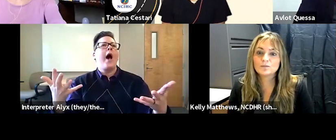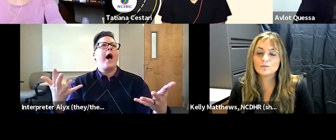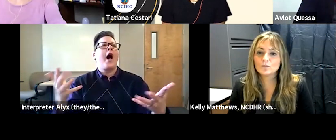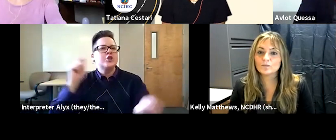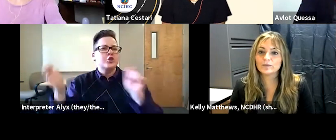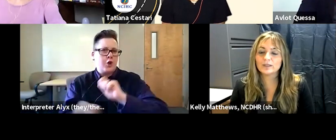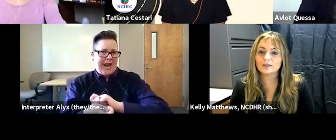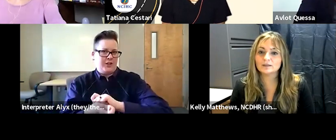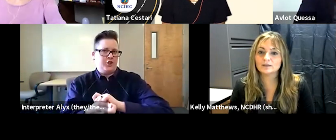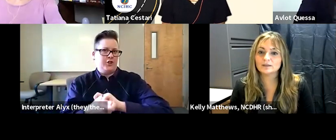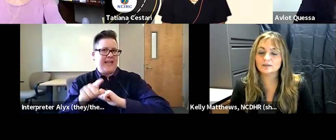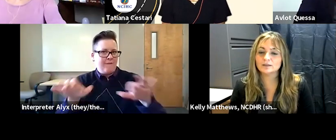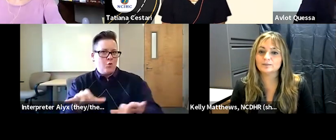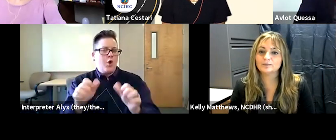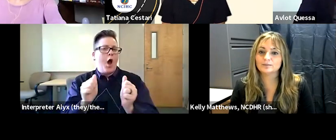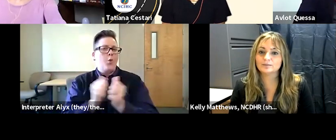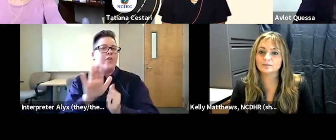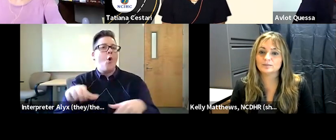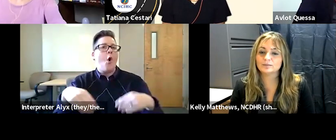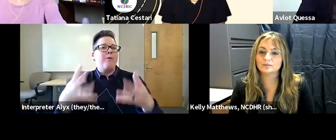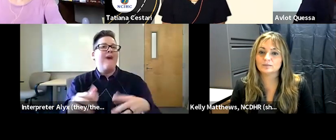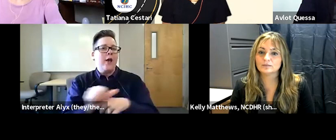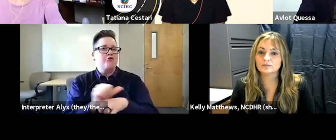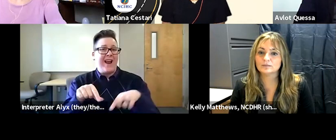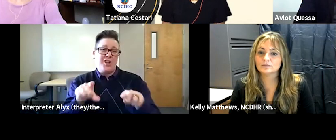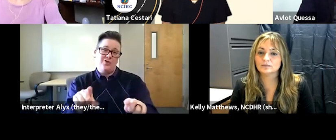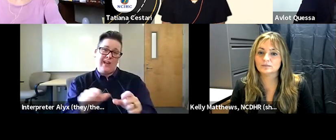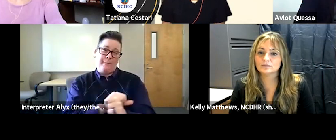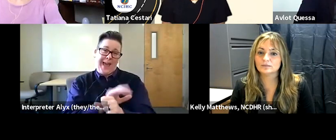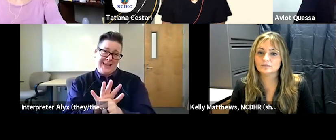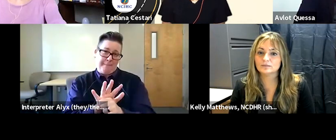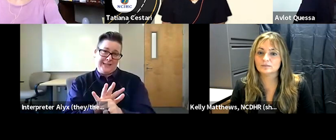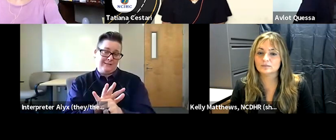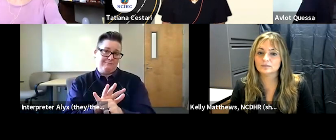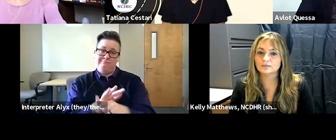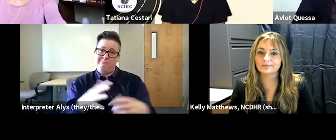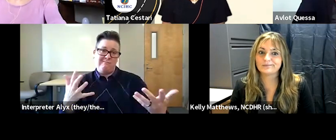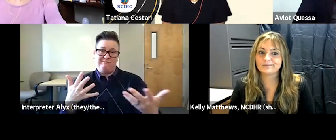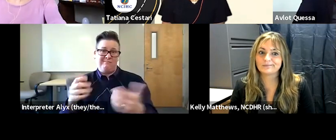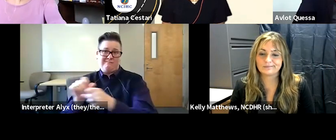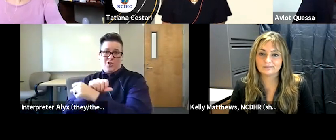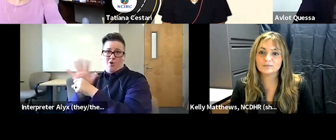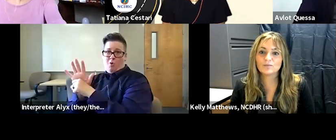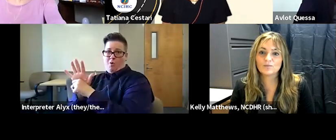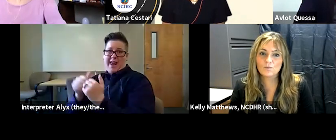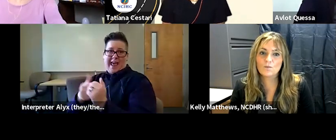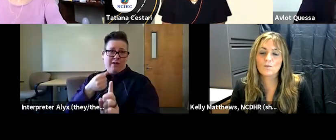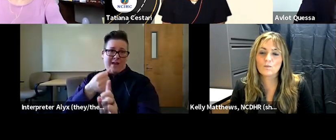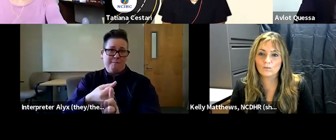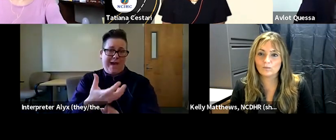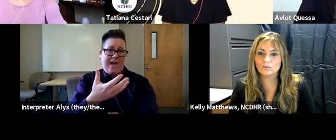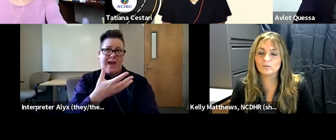make to your provider training program during the pandemic or you know what impact did the changes have on the provider